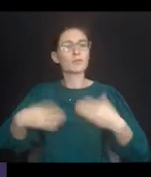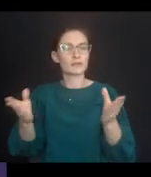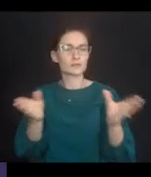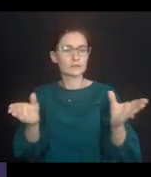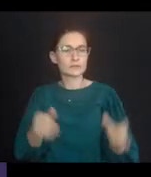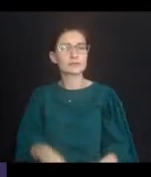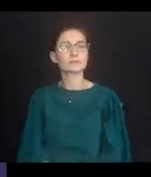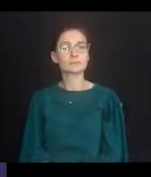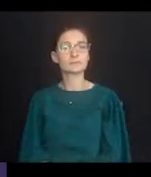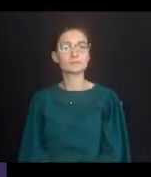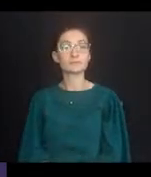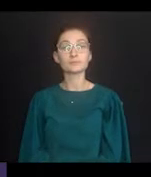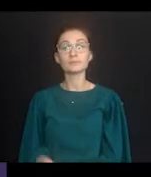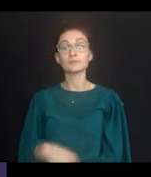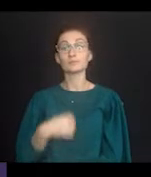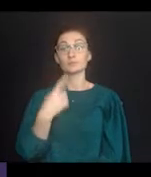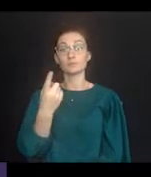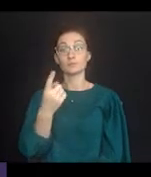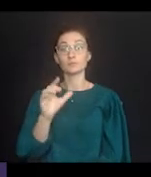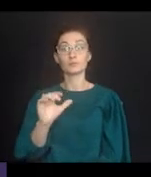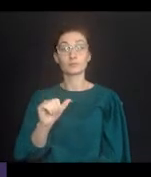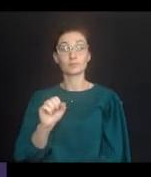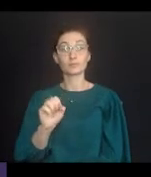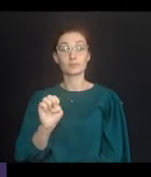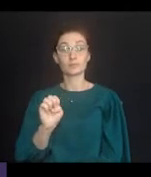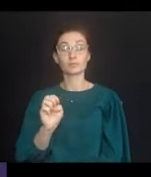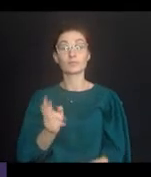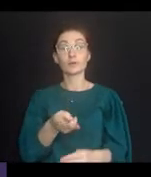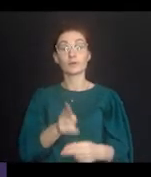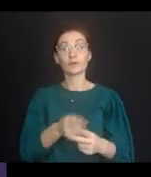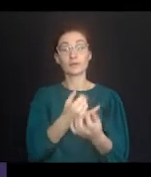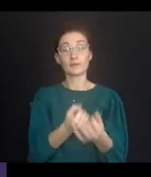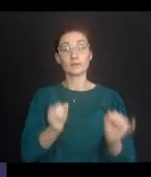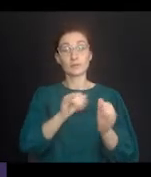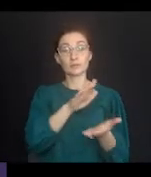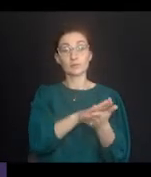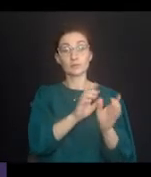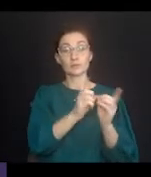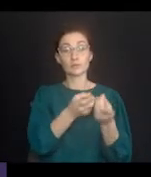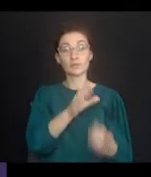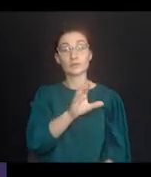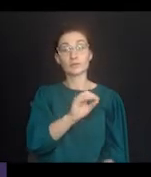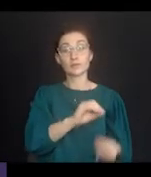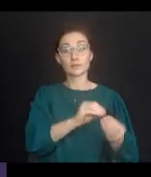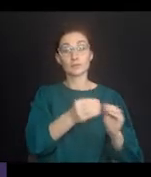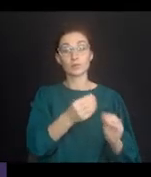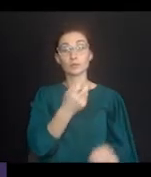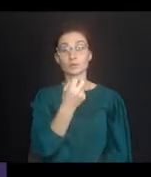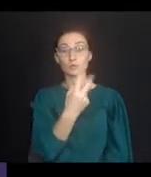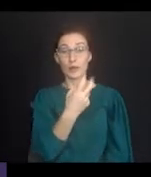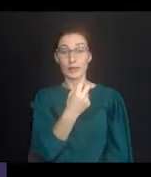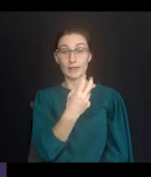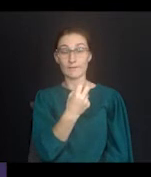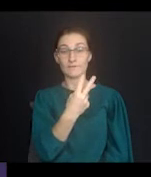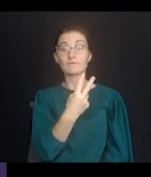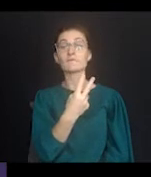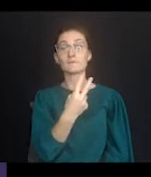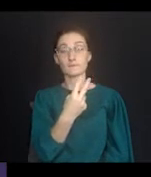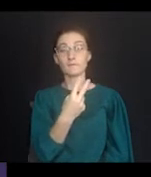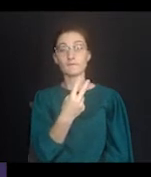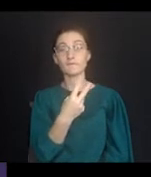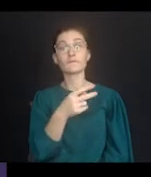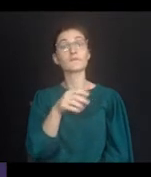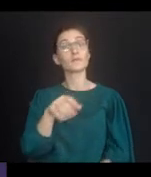In a case called Independent School District No. 12, Centennial v. Minnesota Department of